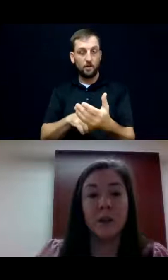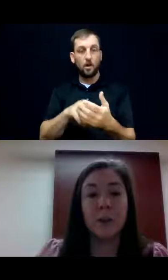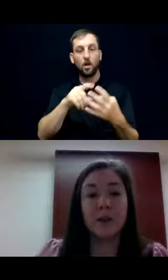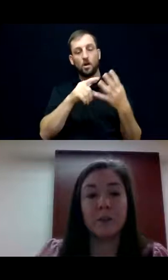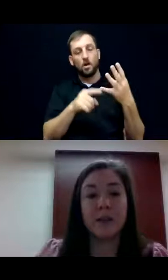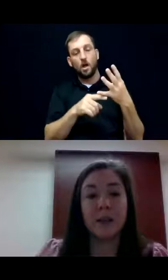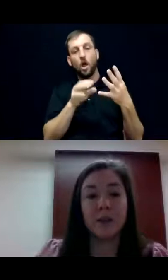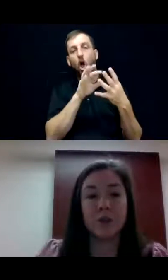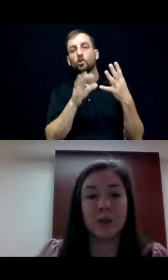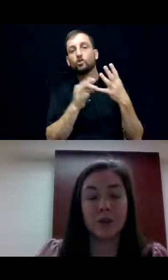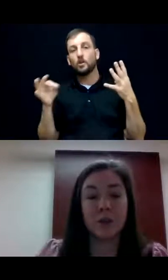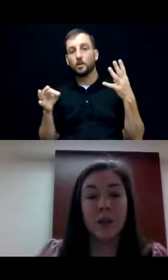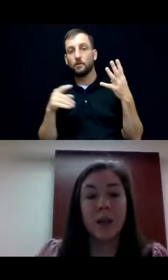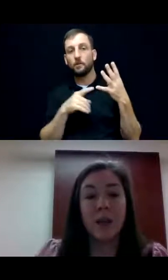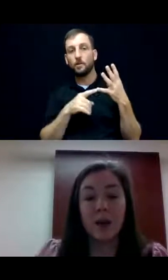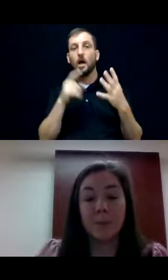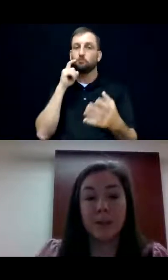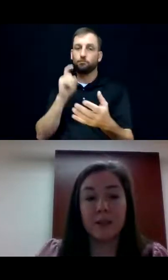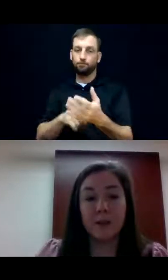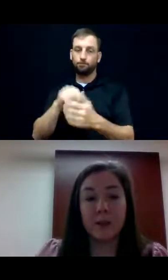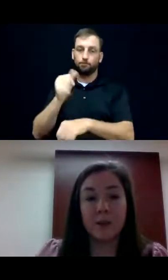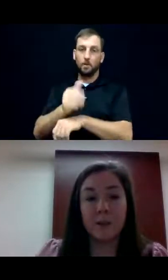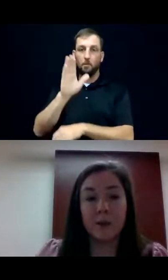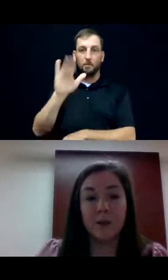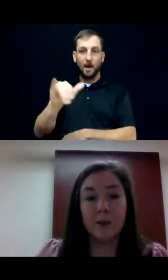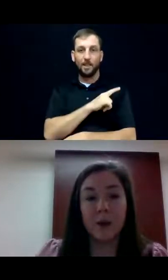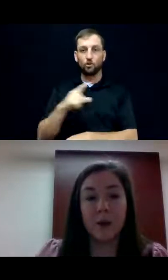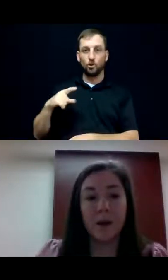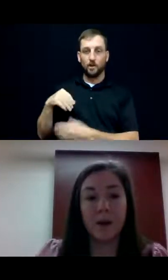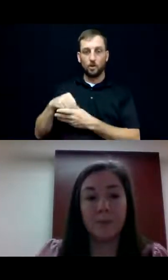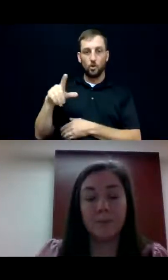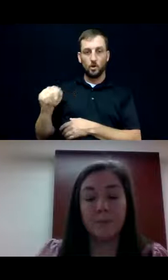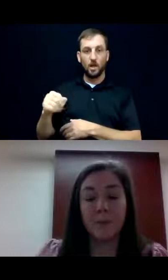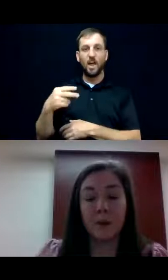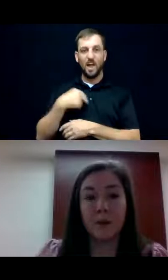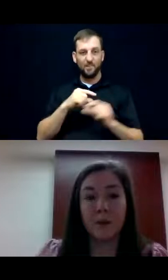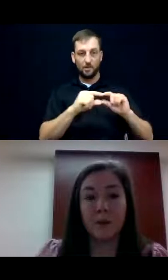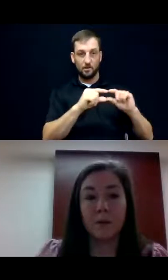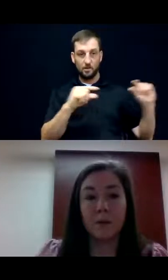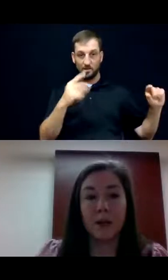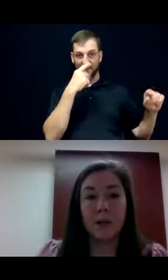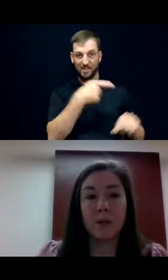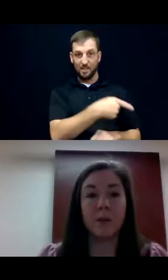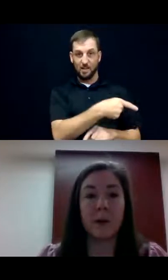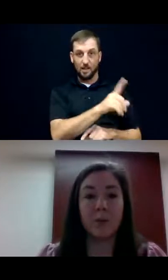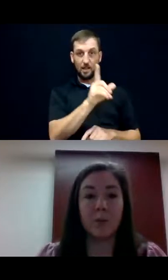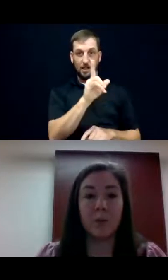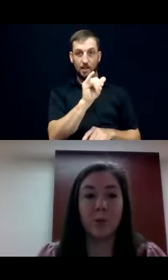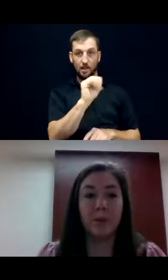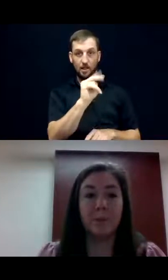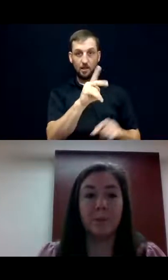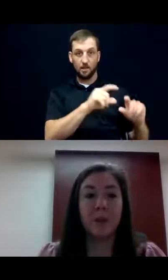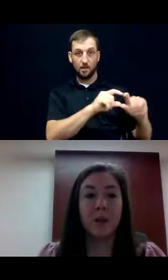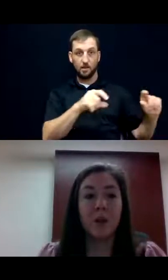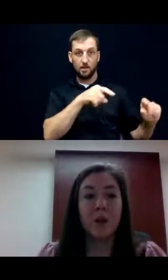by the Louisiana legislature. Um, there is a link to the bill, um, um, right there in the PowerPoint.